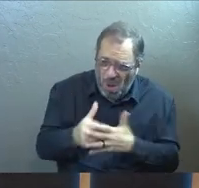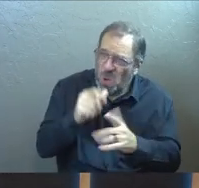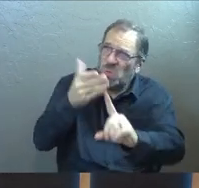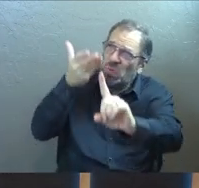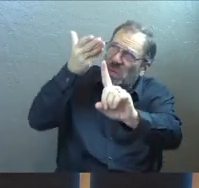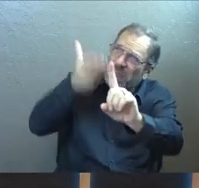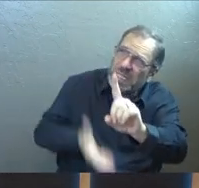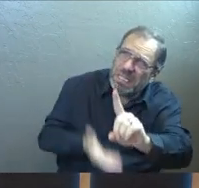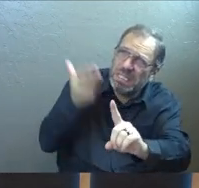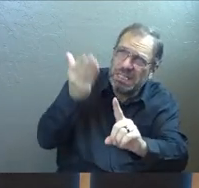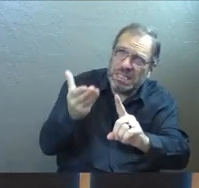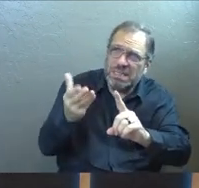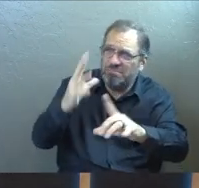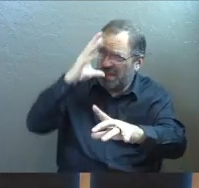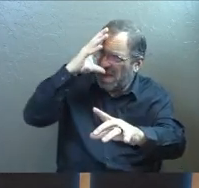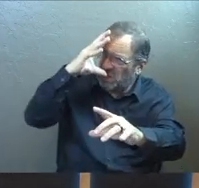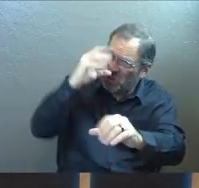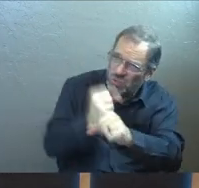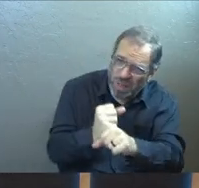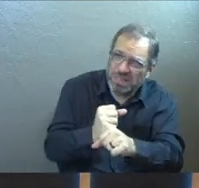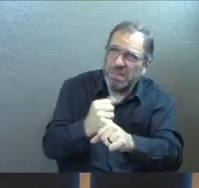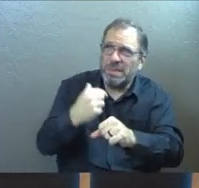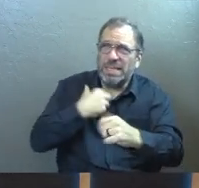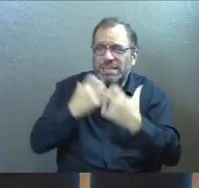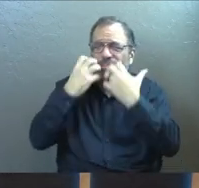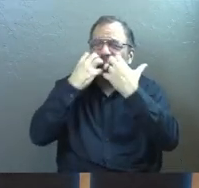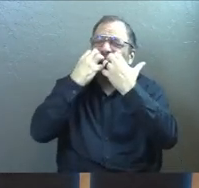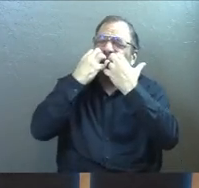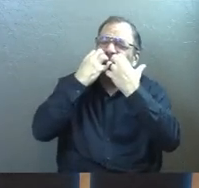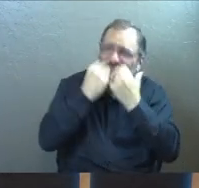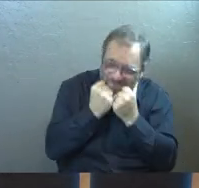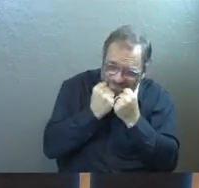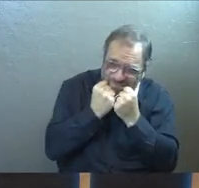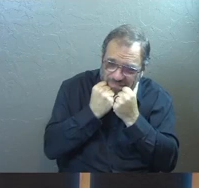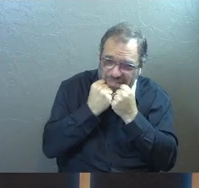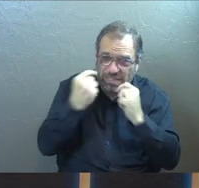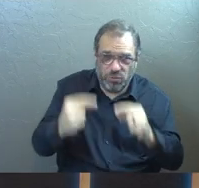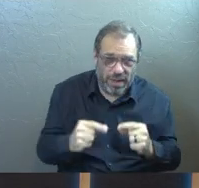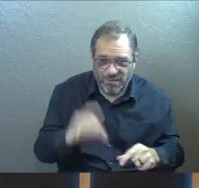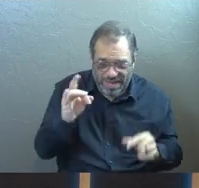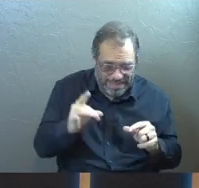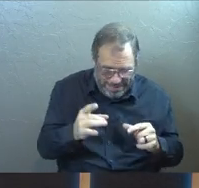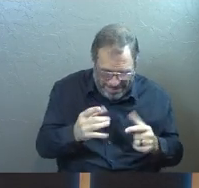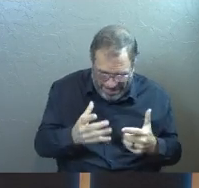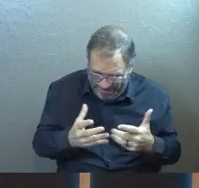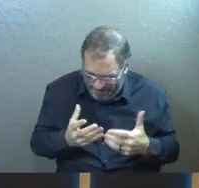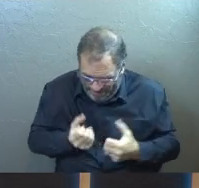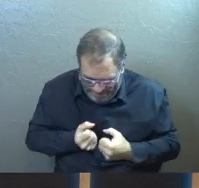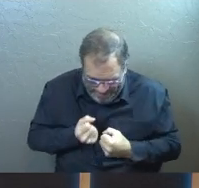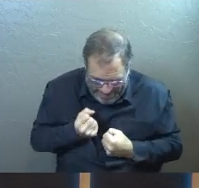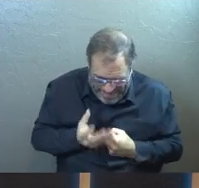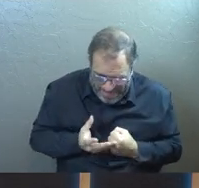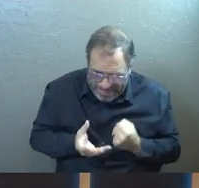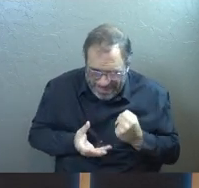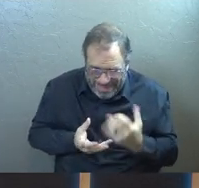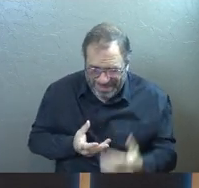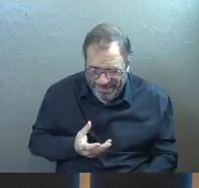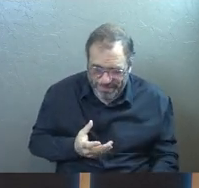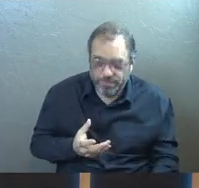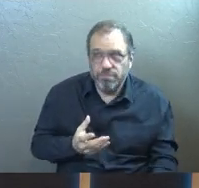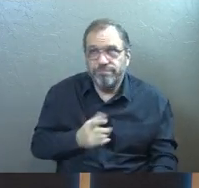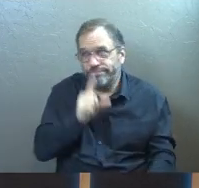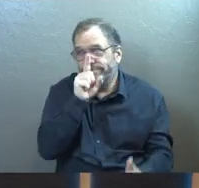is. I trust him and I adore him. And I struggle to find language for it beyond just saying,